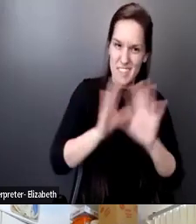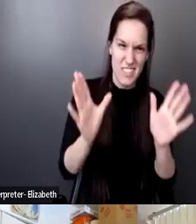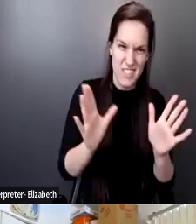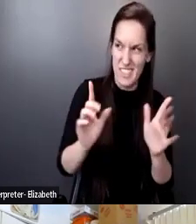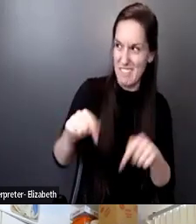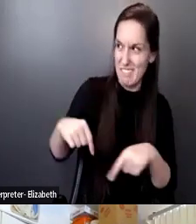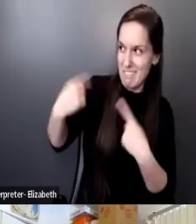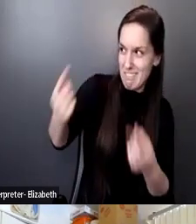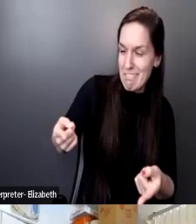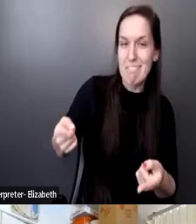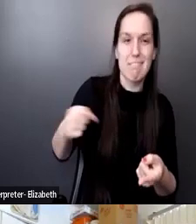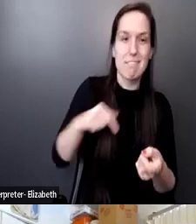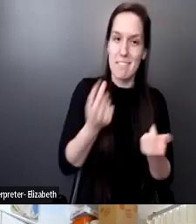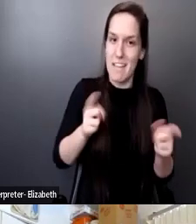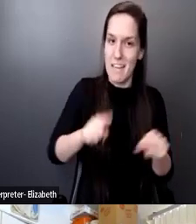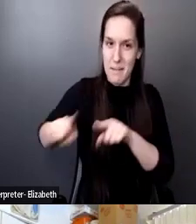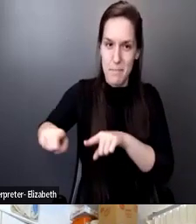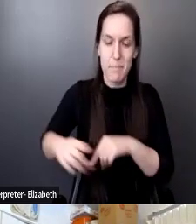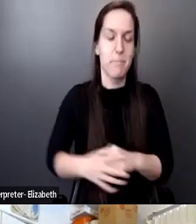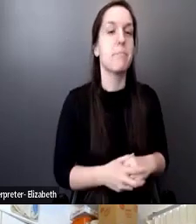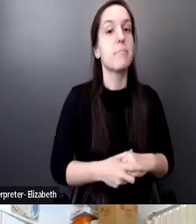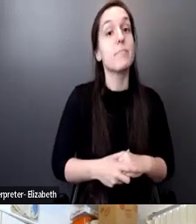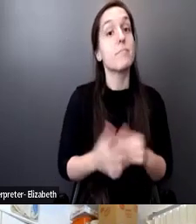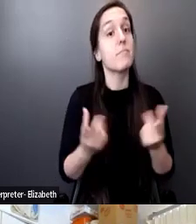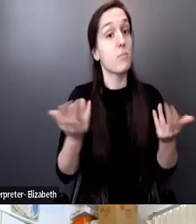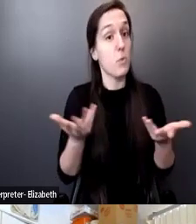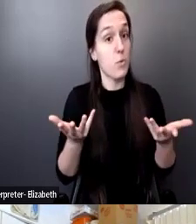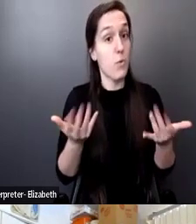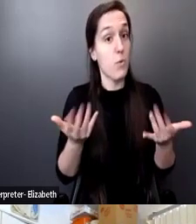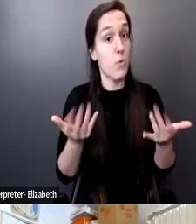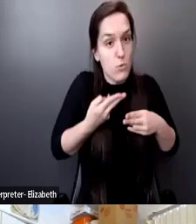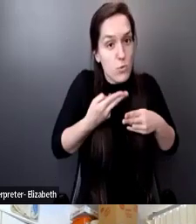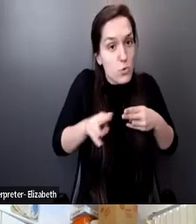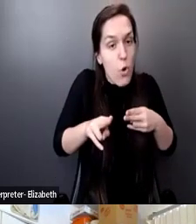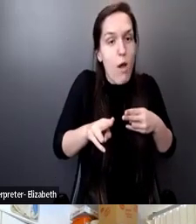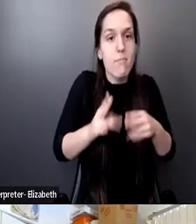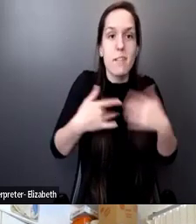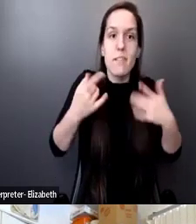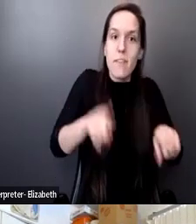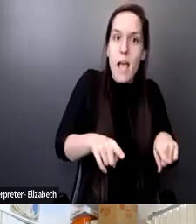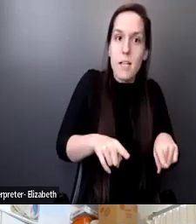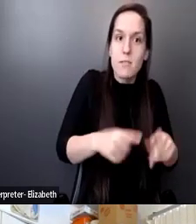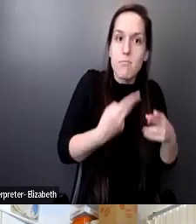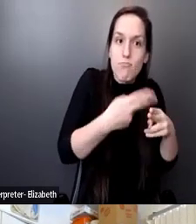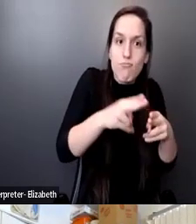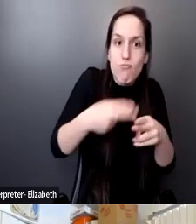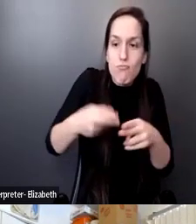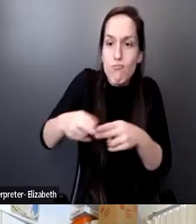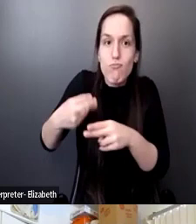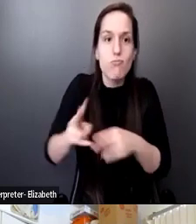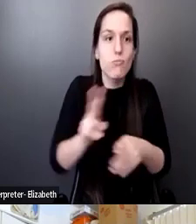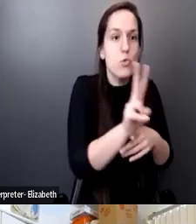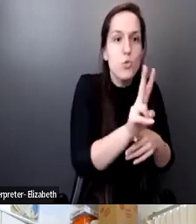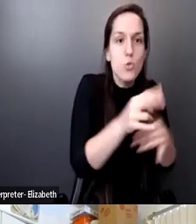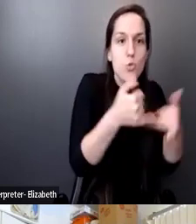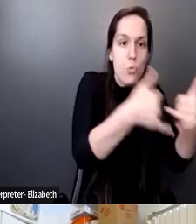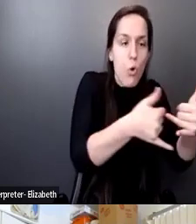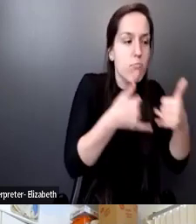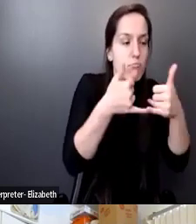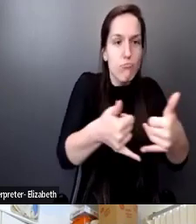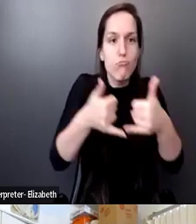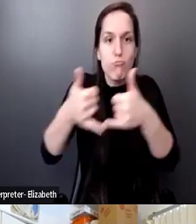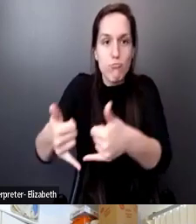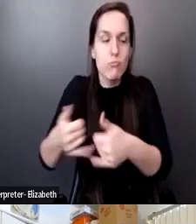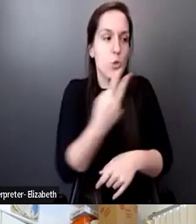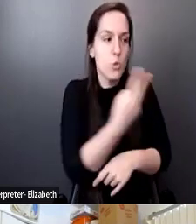now. So what we started doing is doing these shorter events and just doing two awards at each event. Our awards